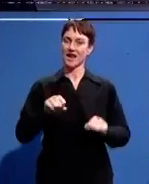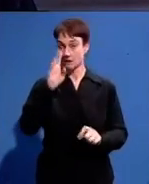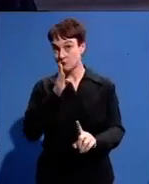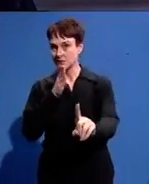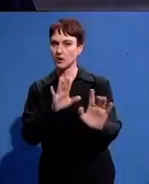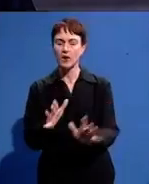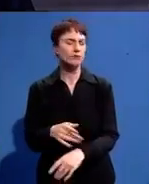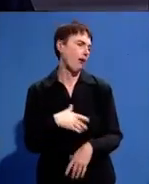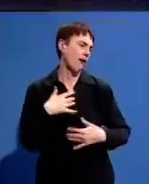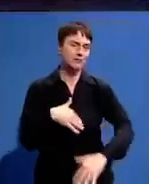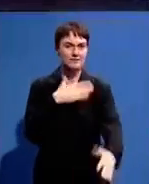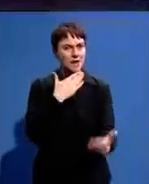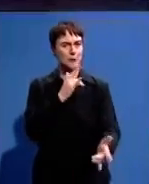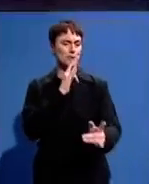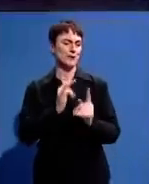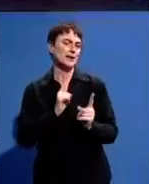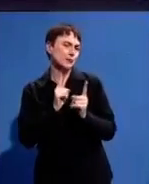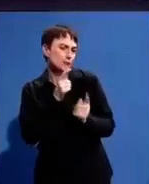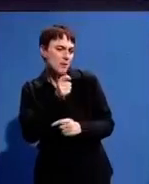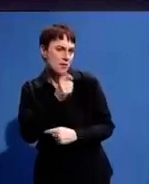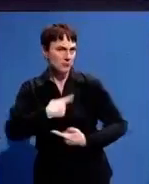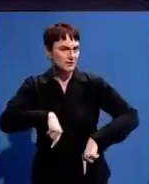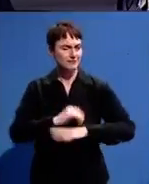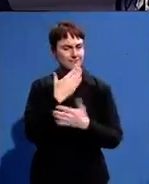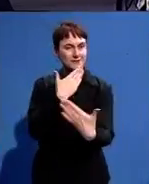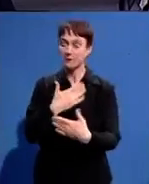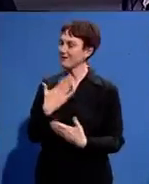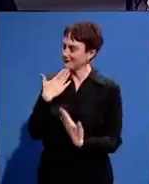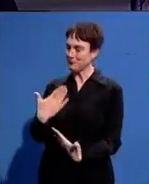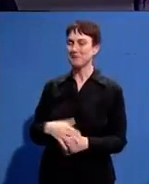thank you so much now for having me I really appreciate it